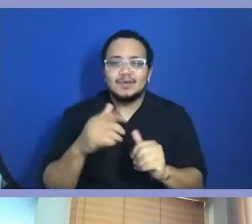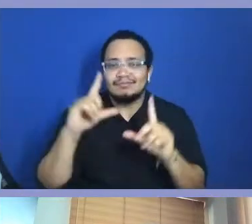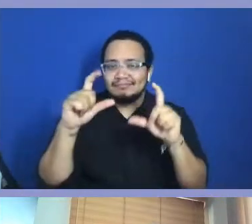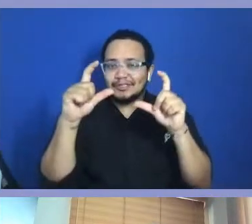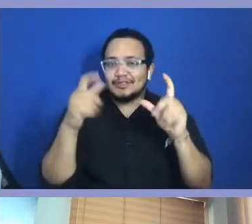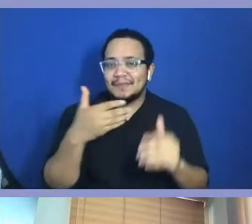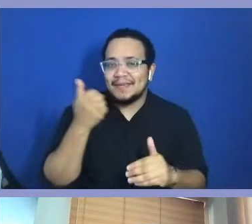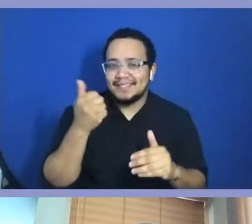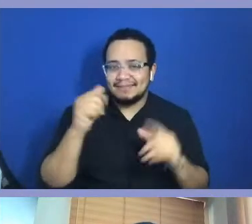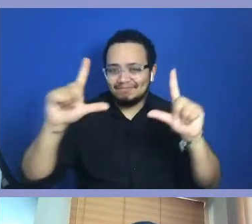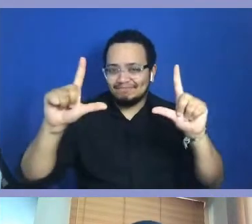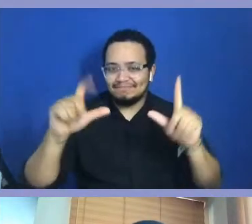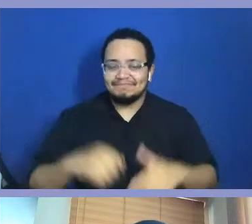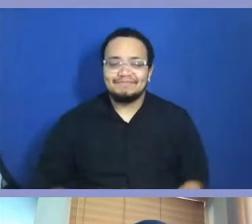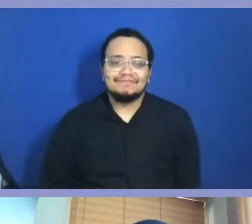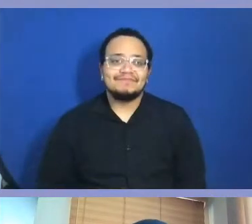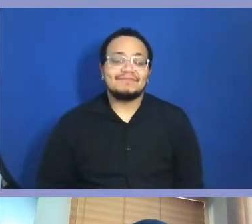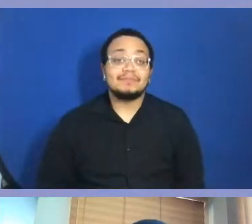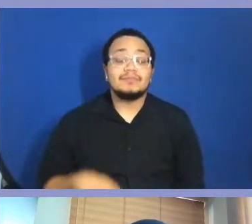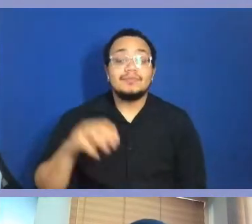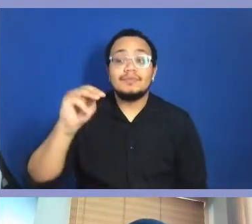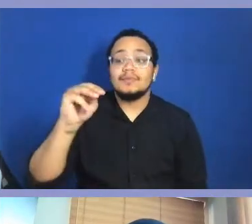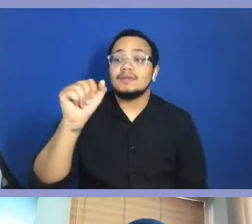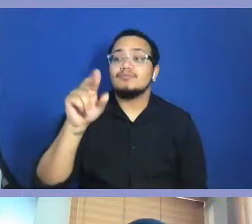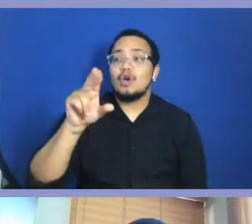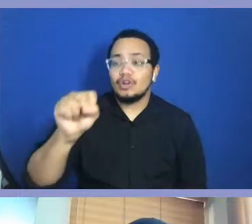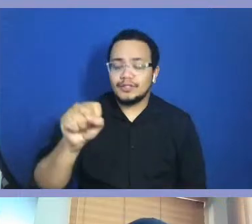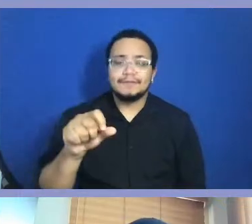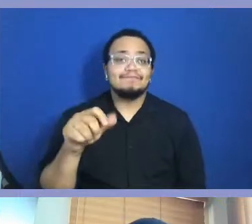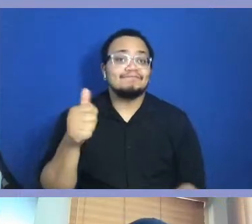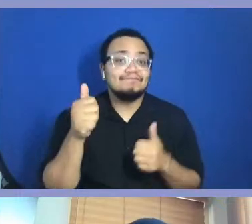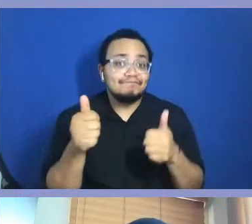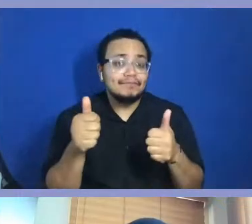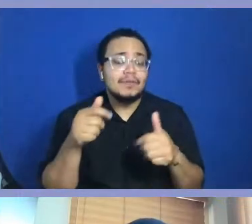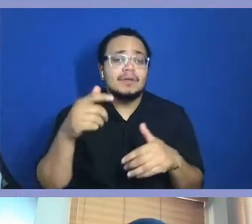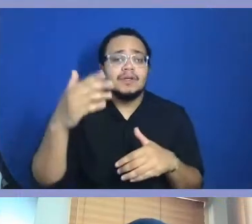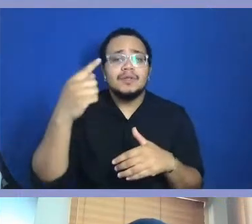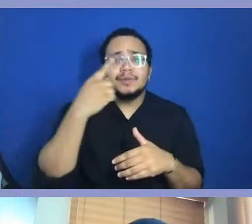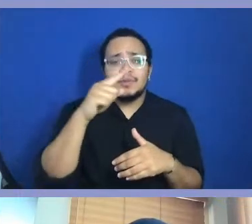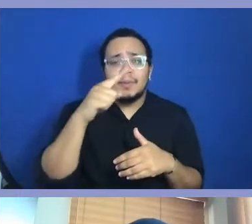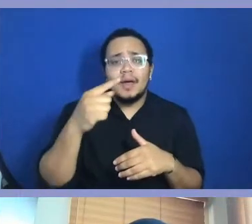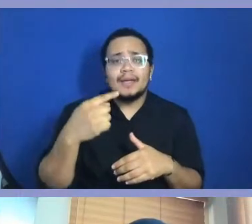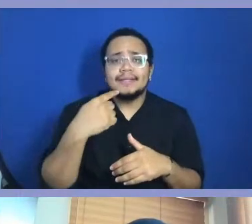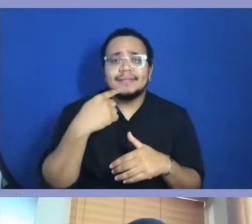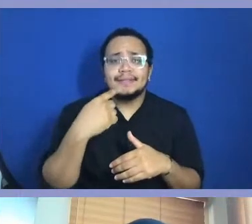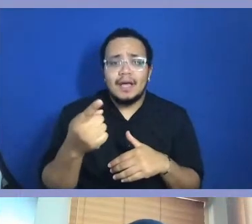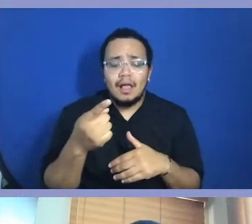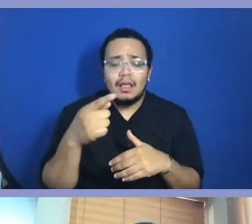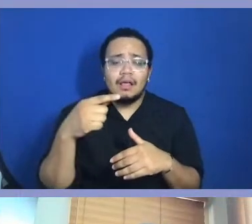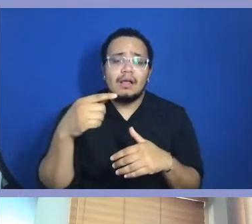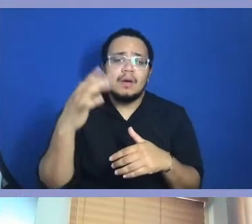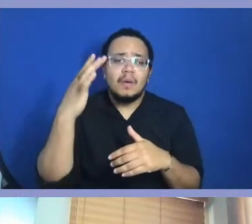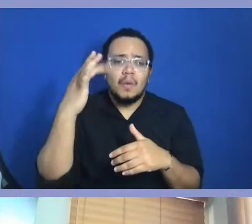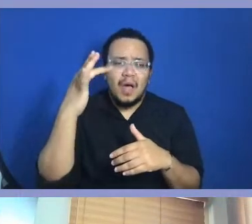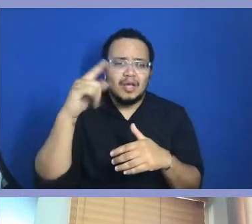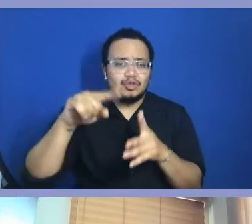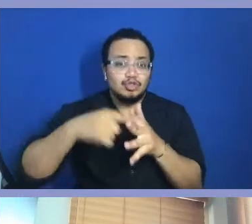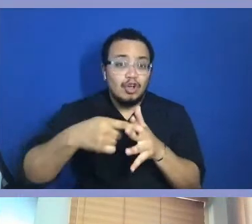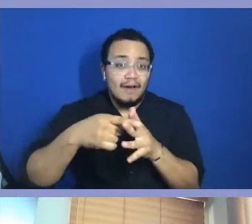Just to get to the space that you were, what led you to photography, Sharon? I want to start with you. What led you down this path?